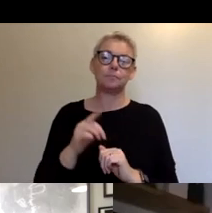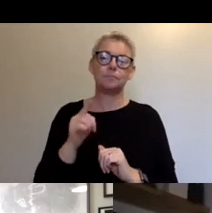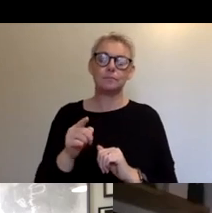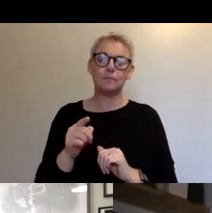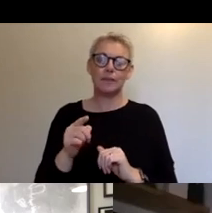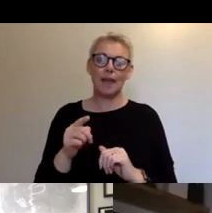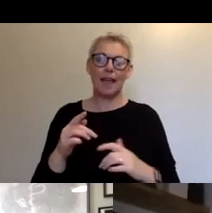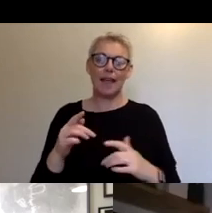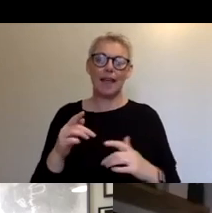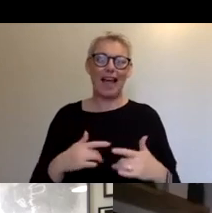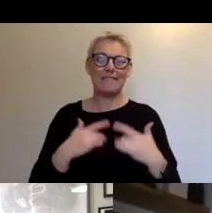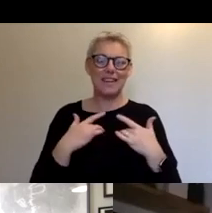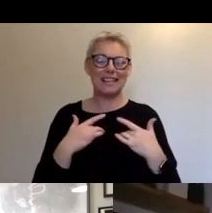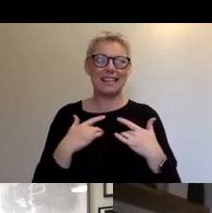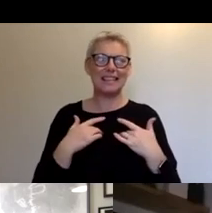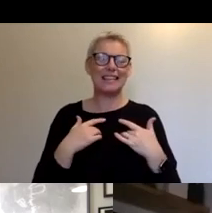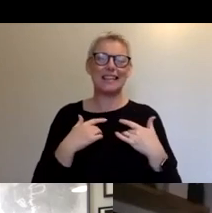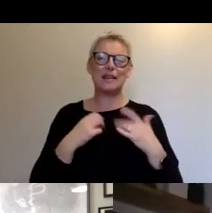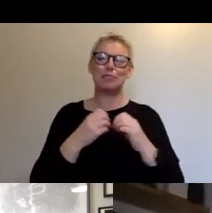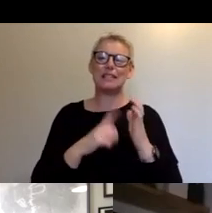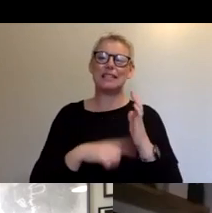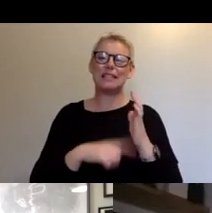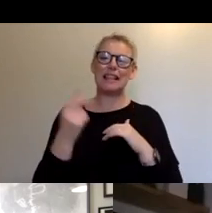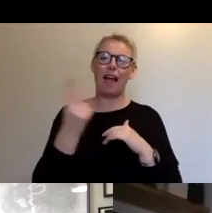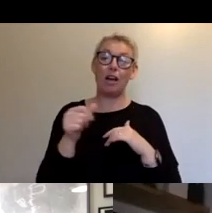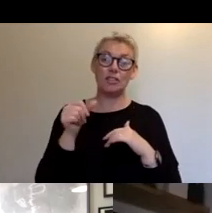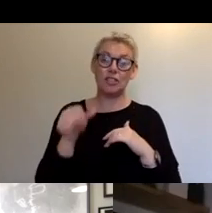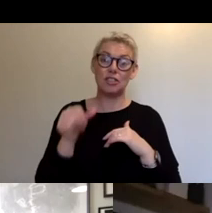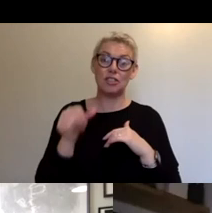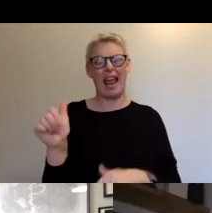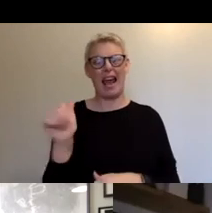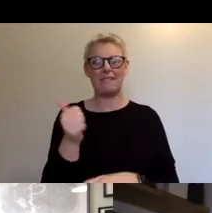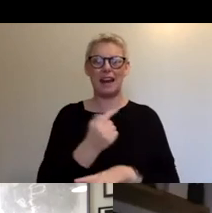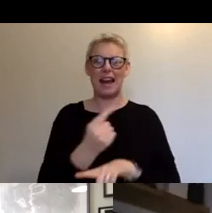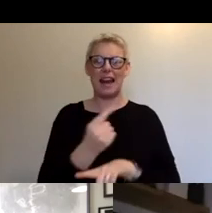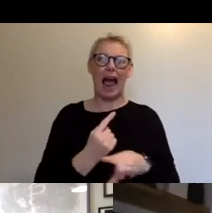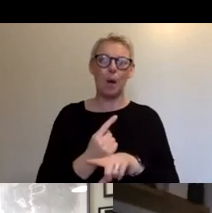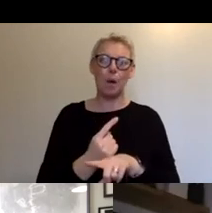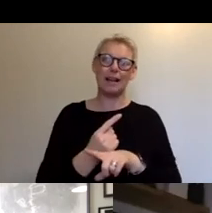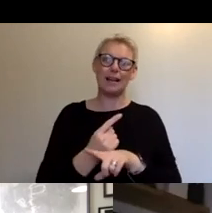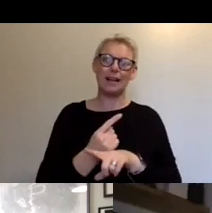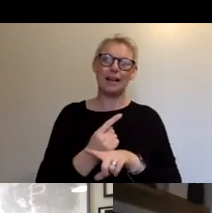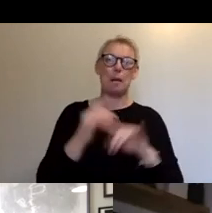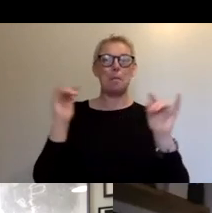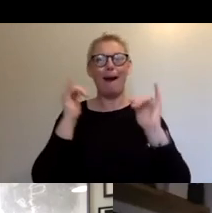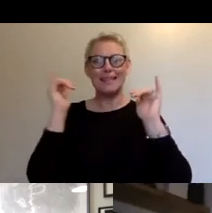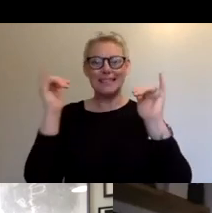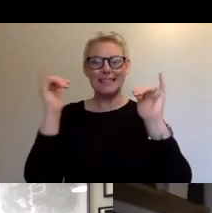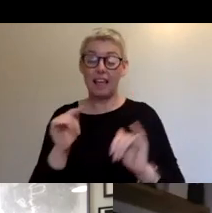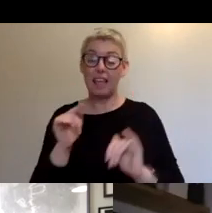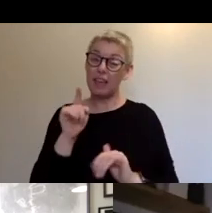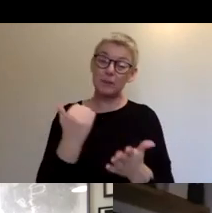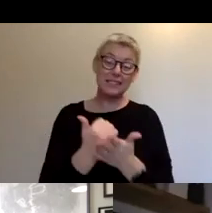that 11 hour stream party. And I like the idea of having, as Catherine was saying, something, not something that was going to